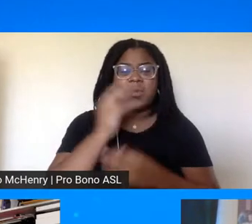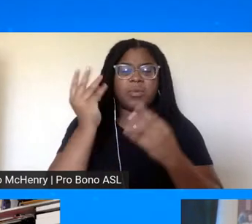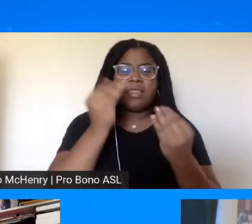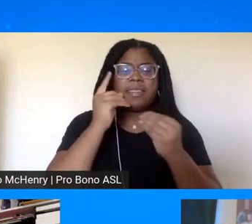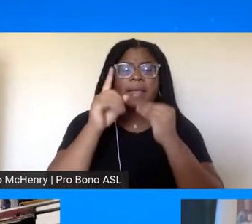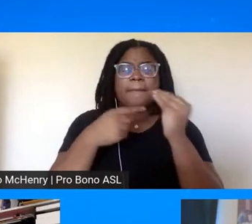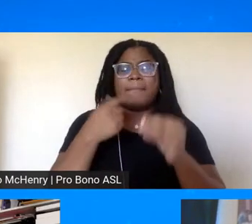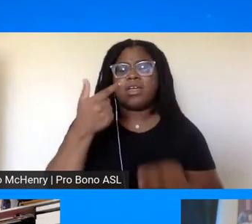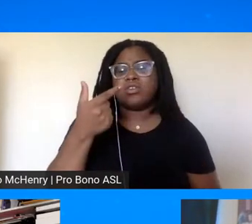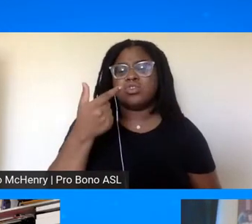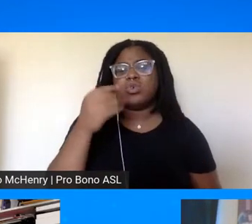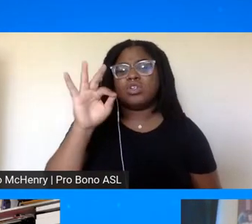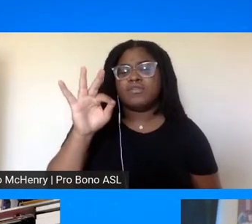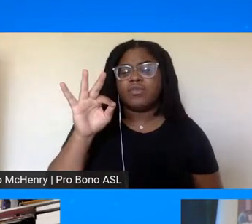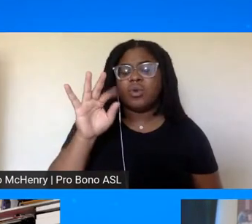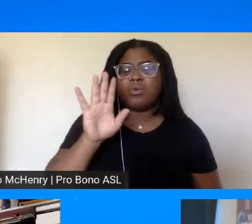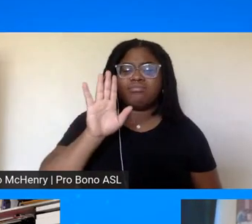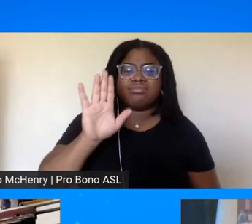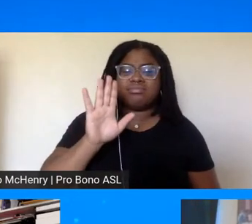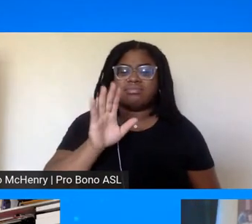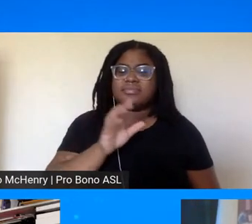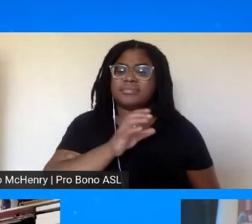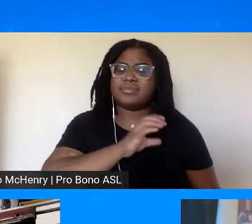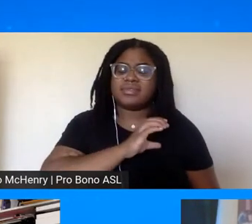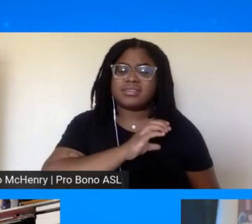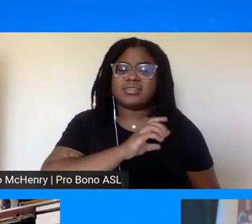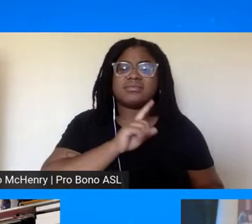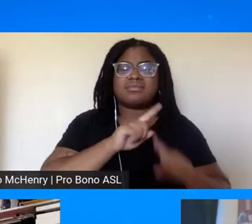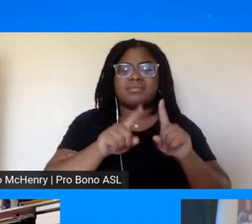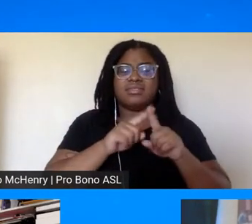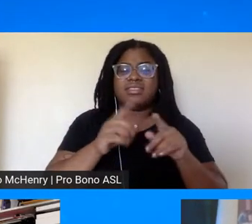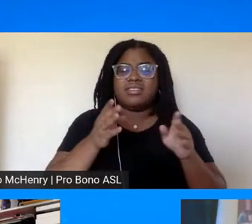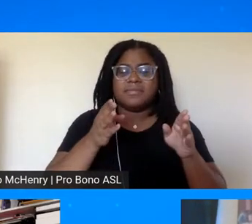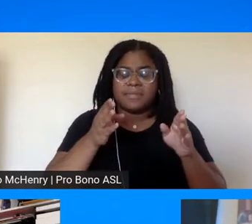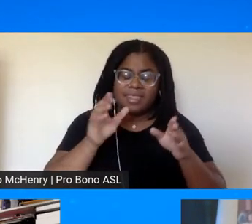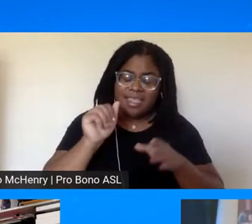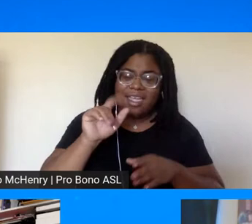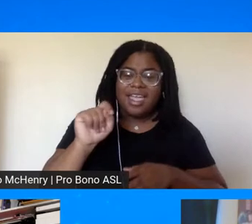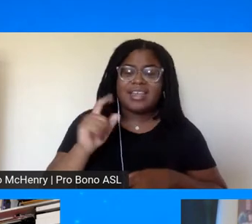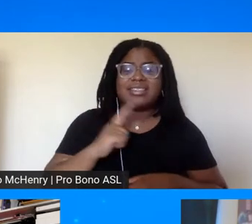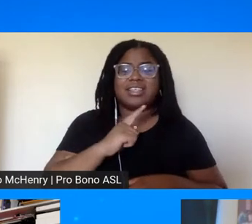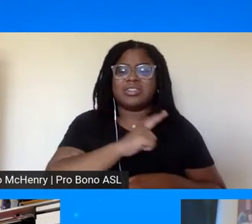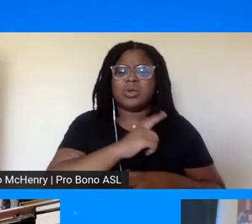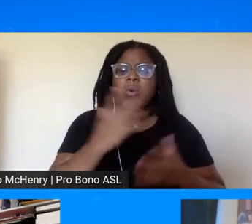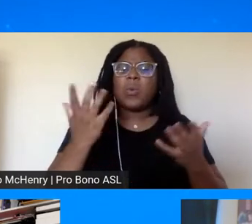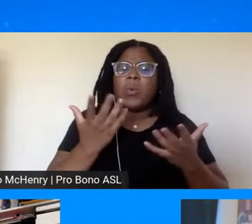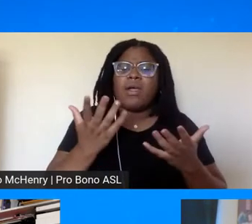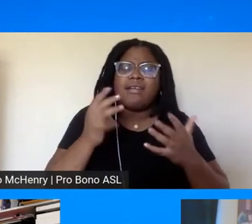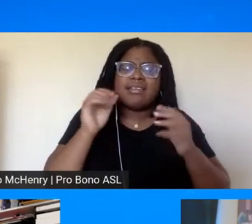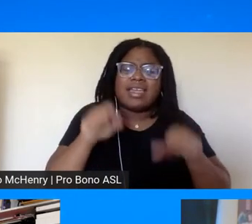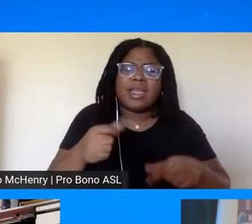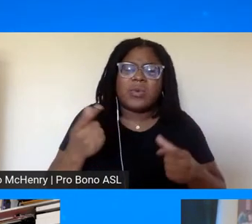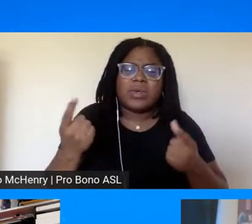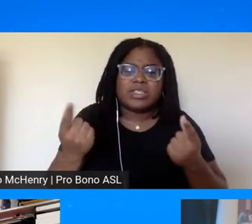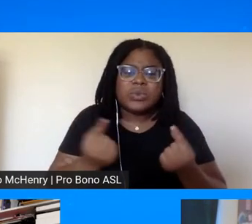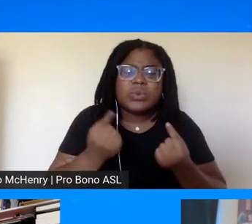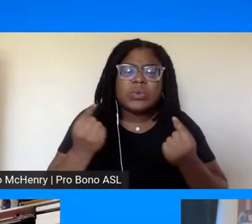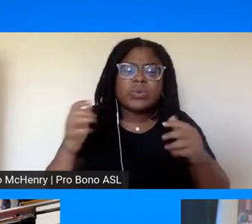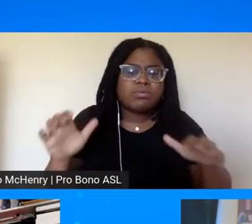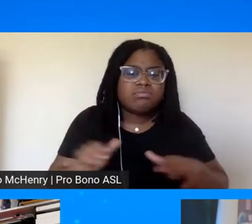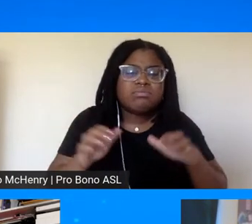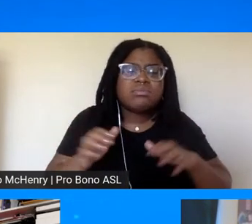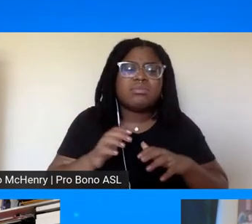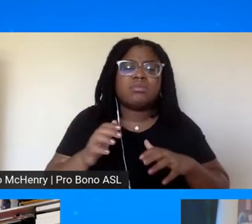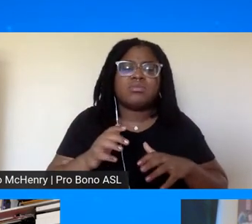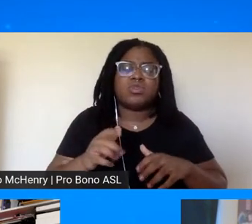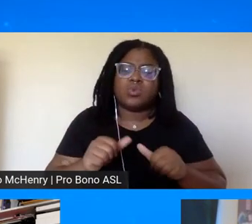George Floyd Justice and Policing Act and other legislation, what can we do to actualize that dream? Is